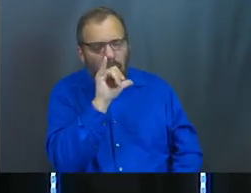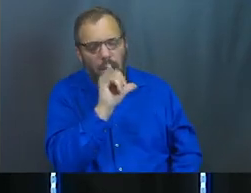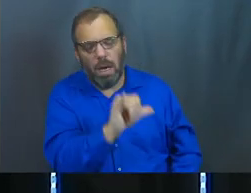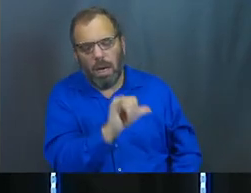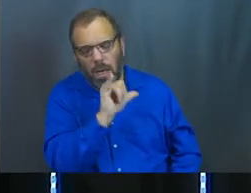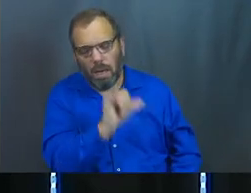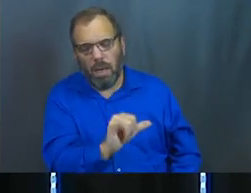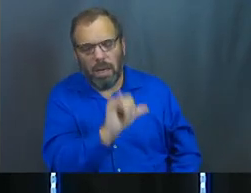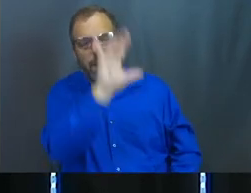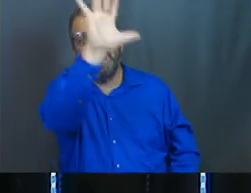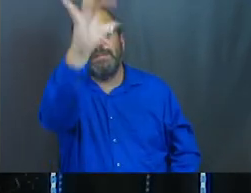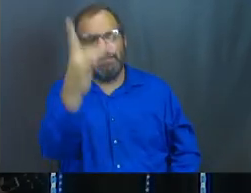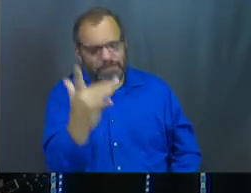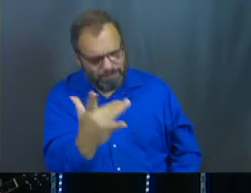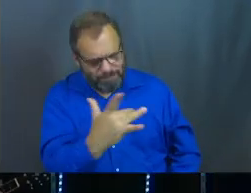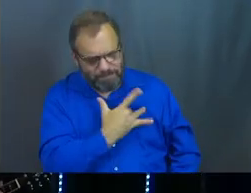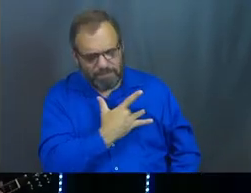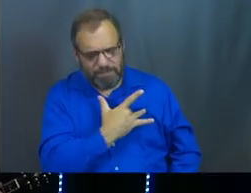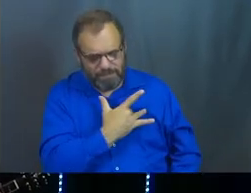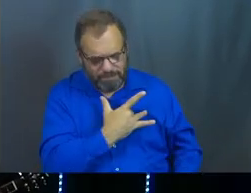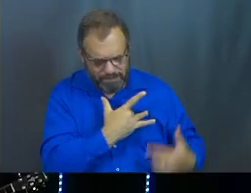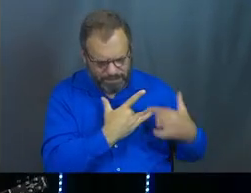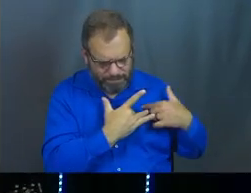Speak to us right now. Speak to our hearts.